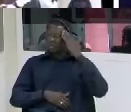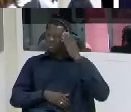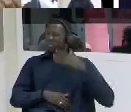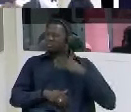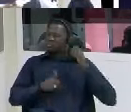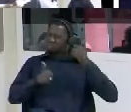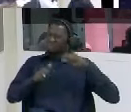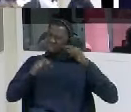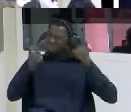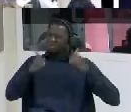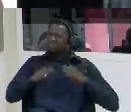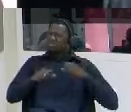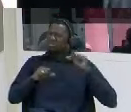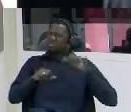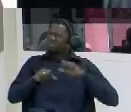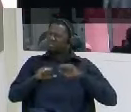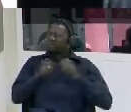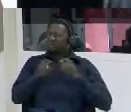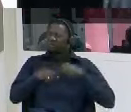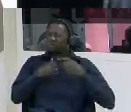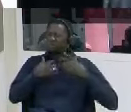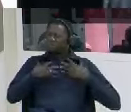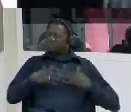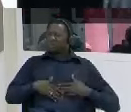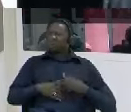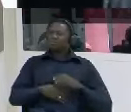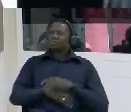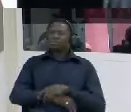and um where were you eventually diagnosed